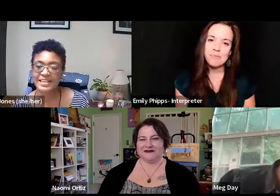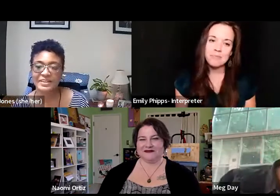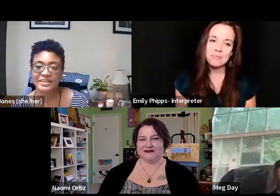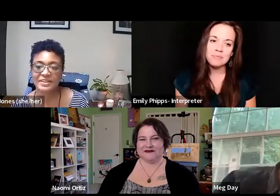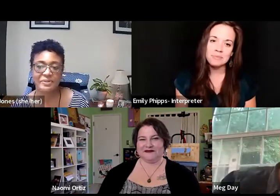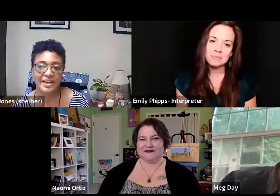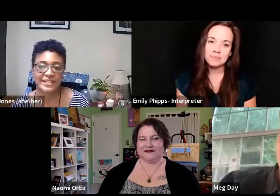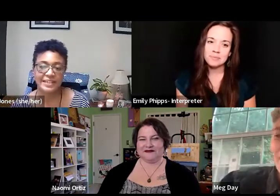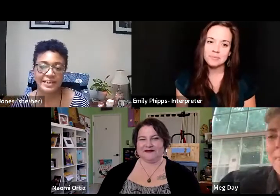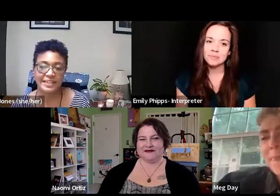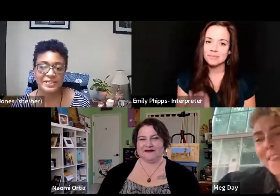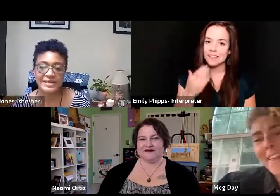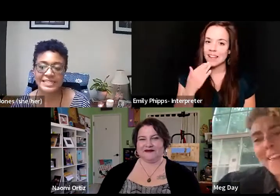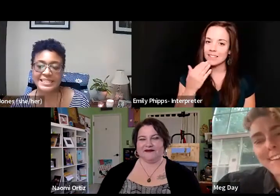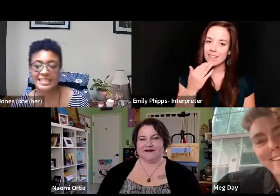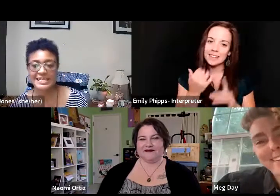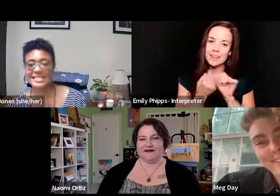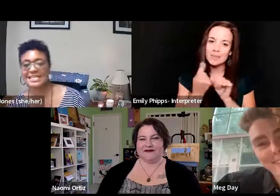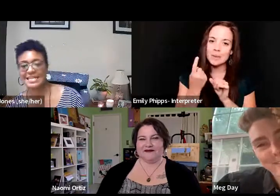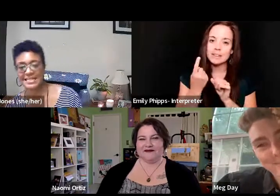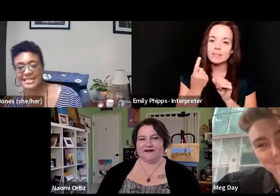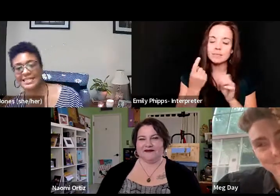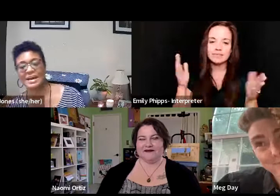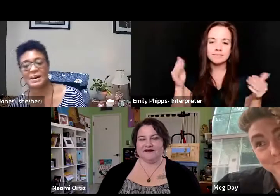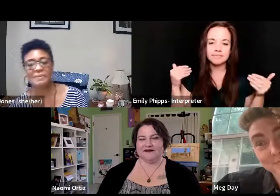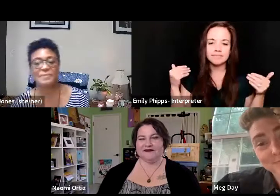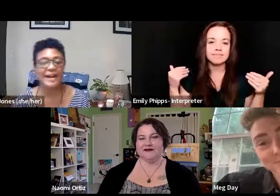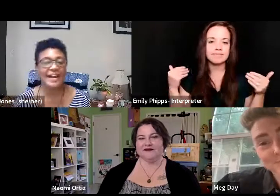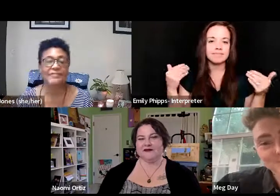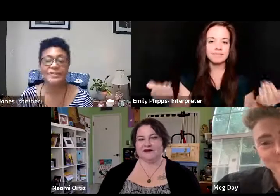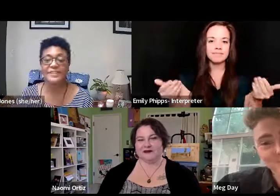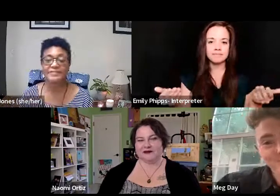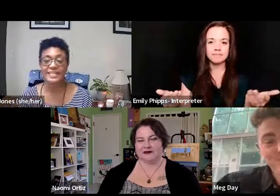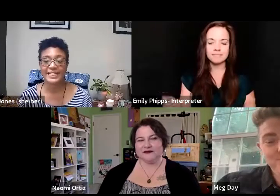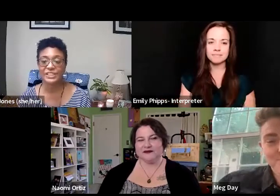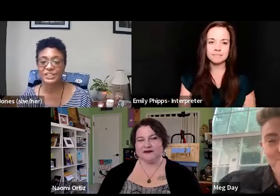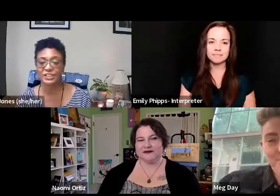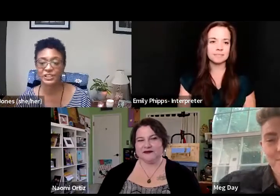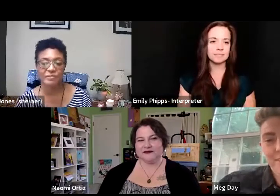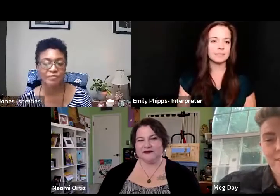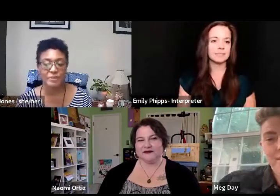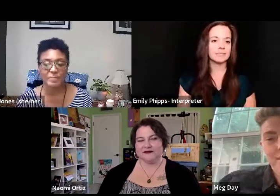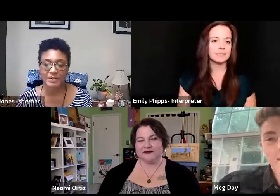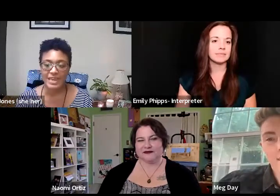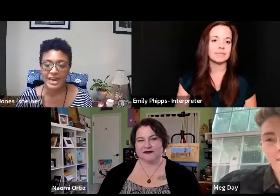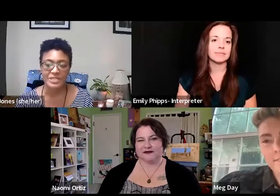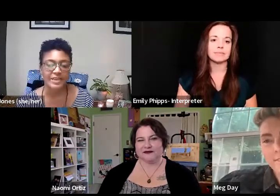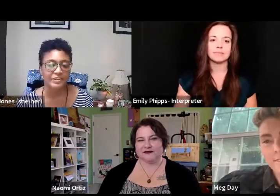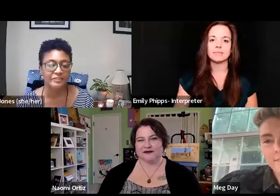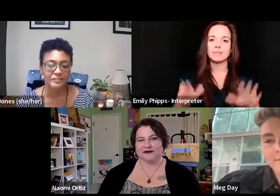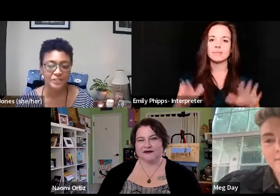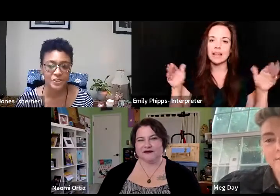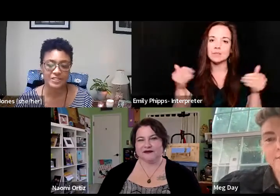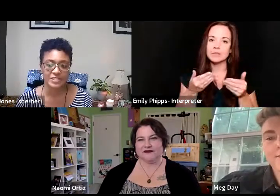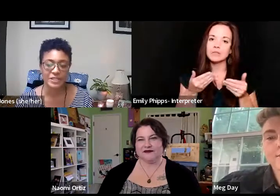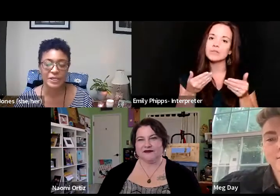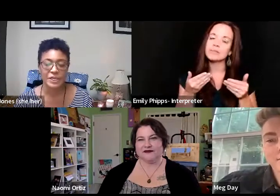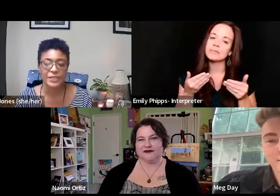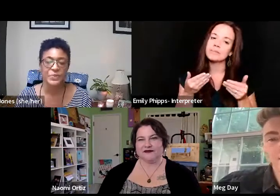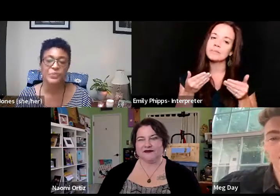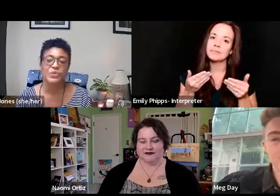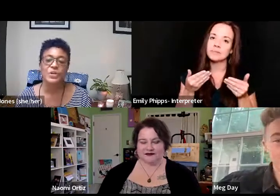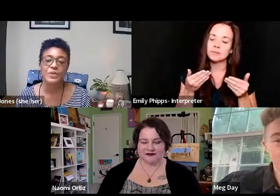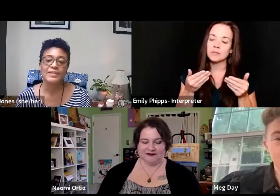Thanks, everybody. So let's get into this. I have an invitation for framing our time together first.